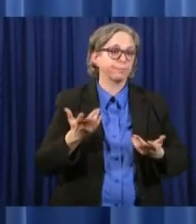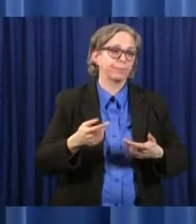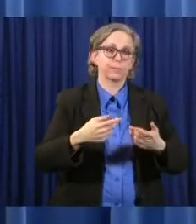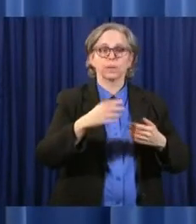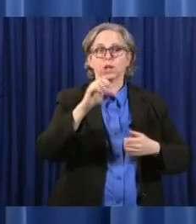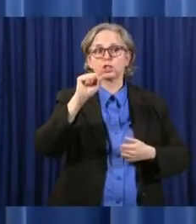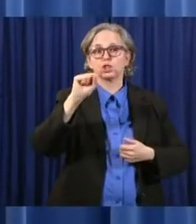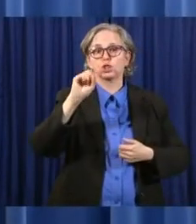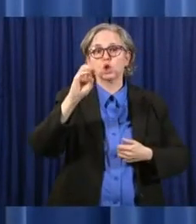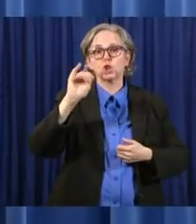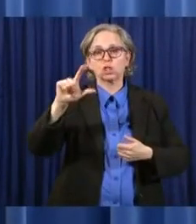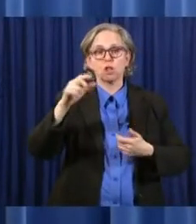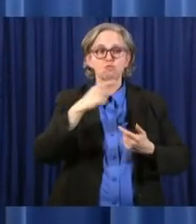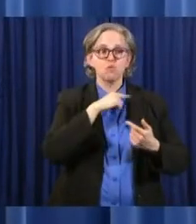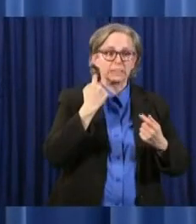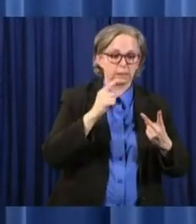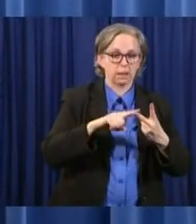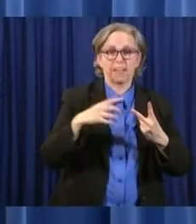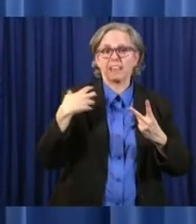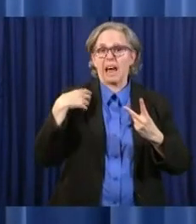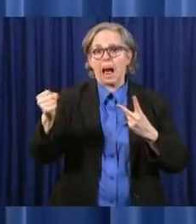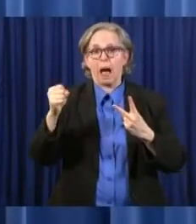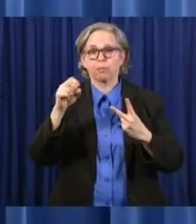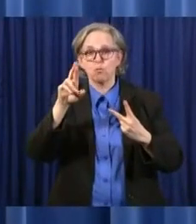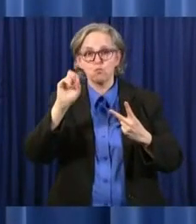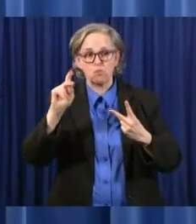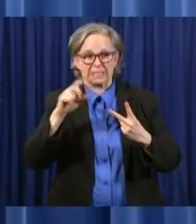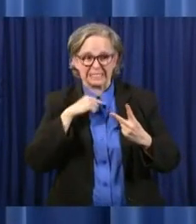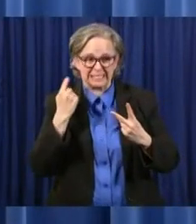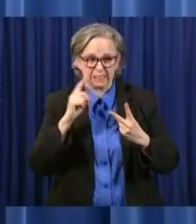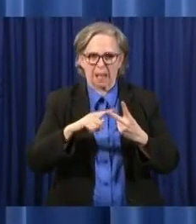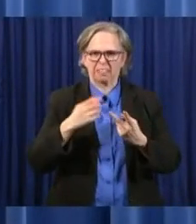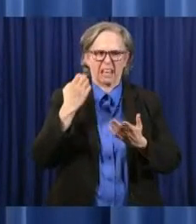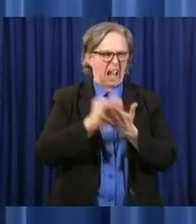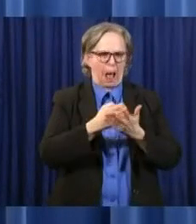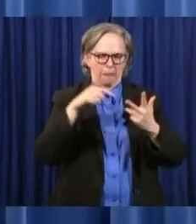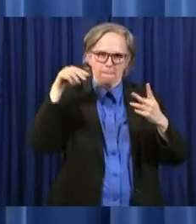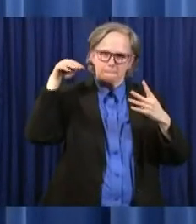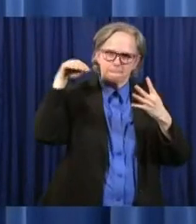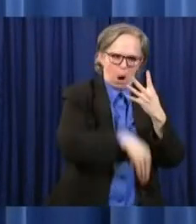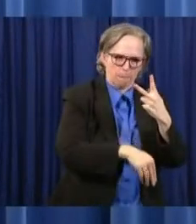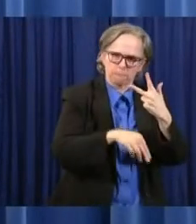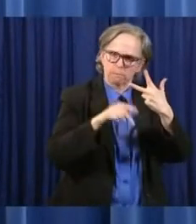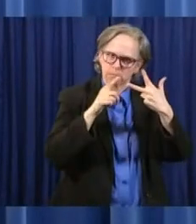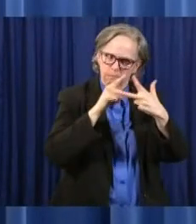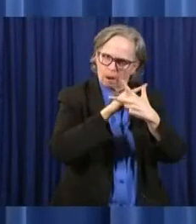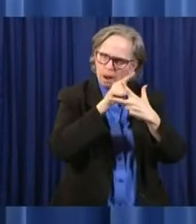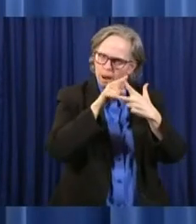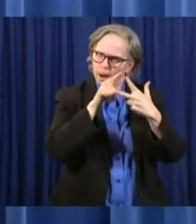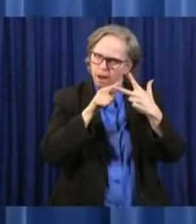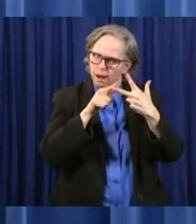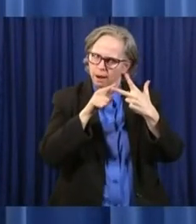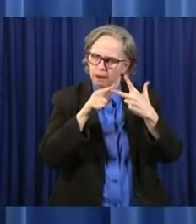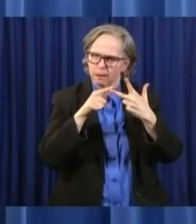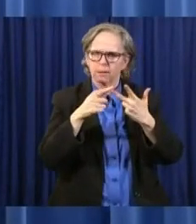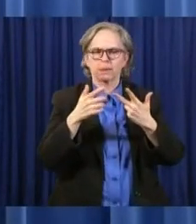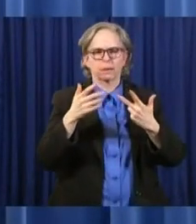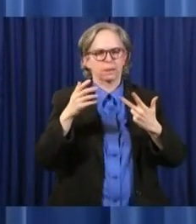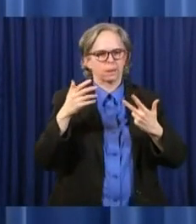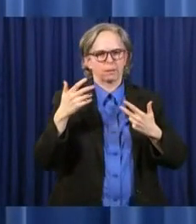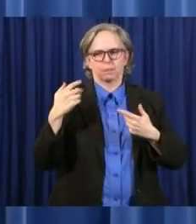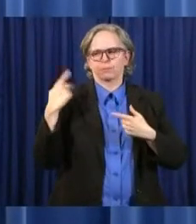cost of a huge downturn. And Dr. Acton has talked about that. Lieutenant Governor has talked about that.